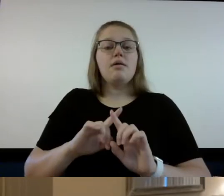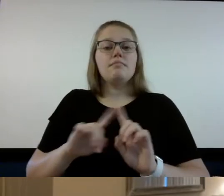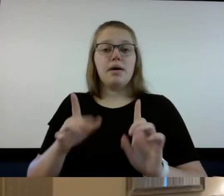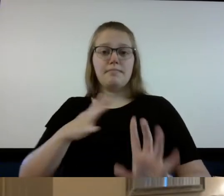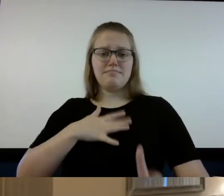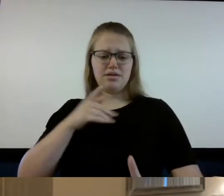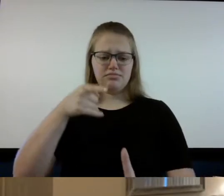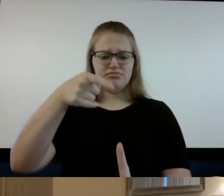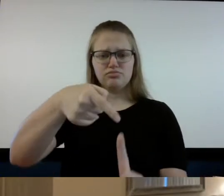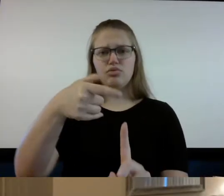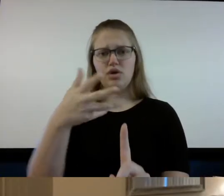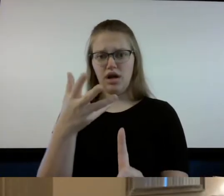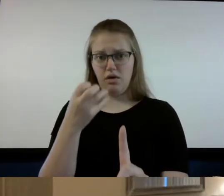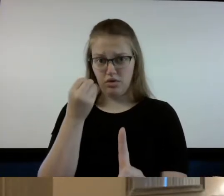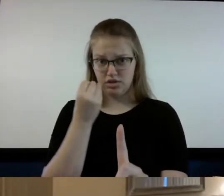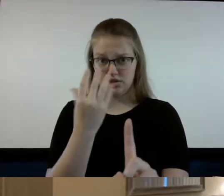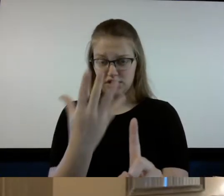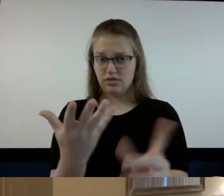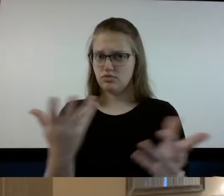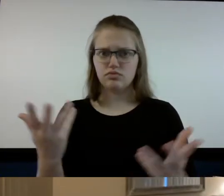felt I needed to say was